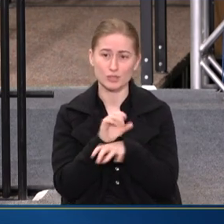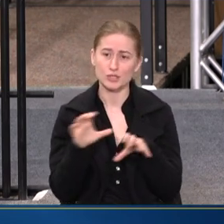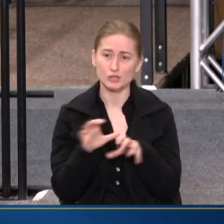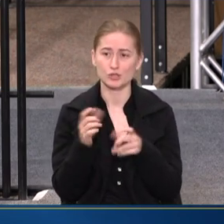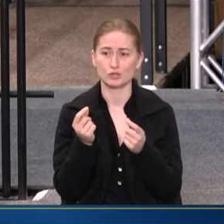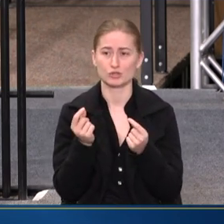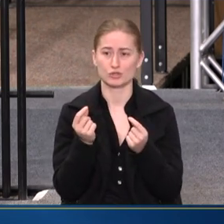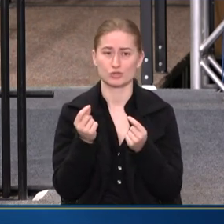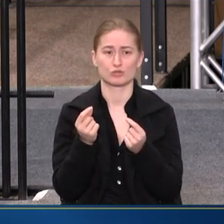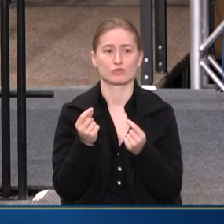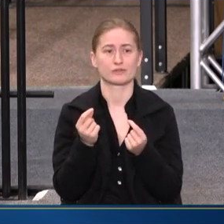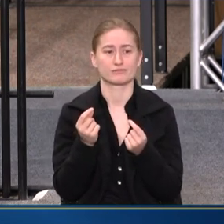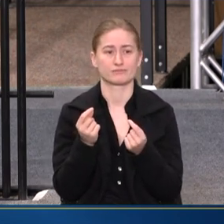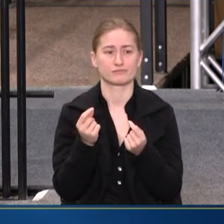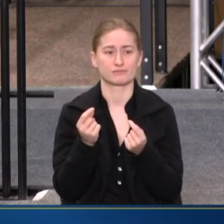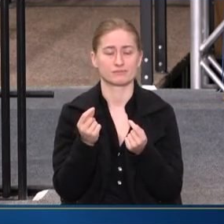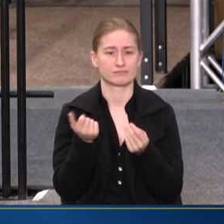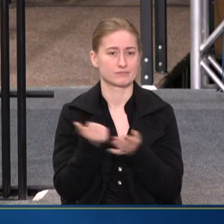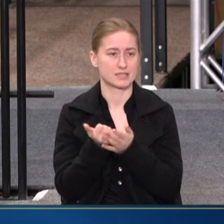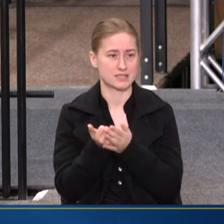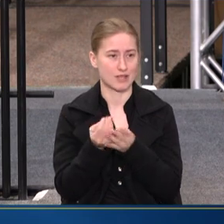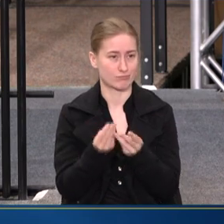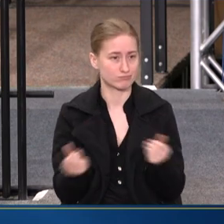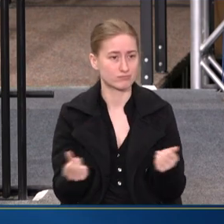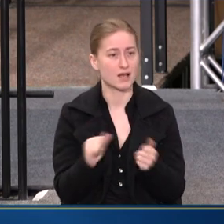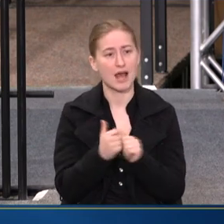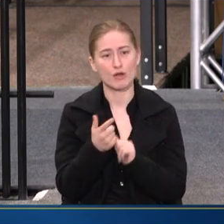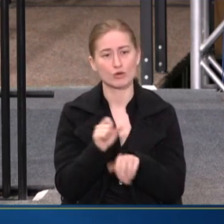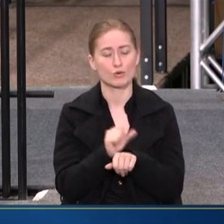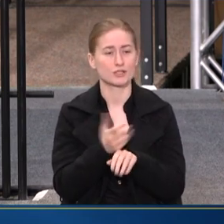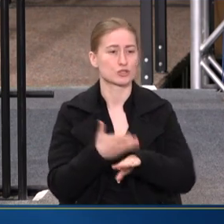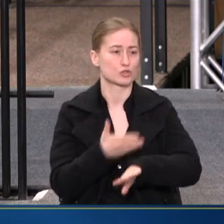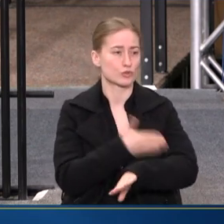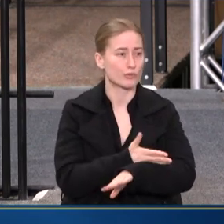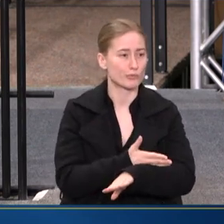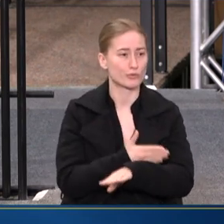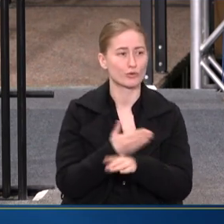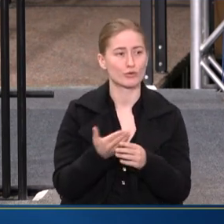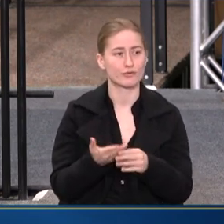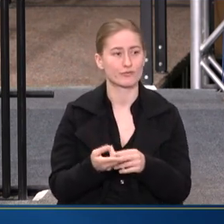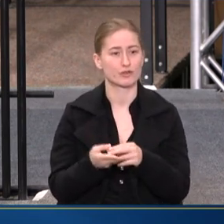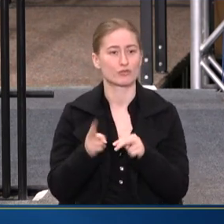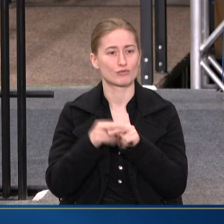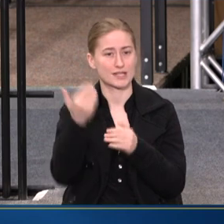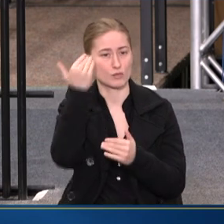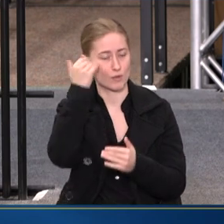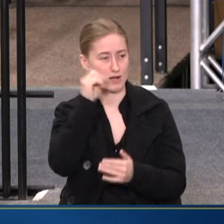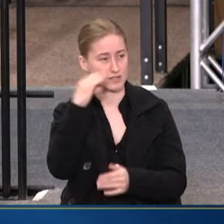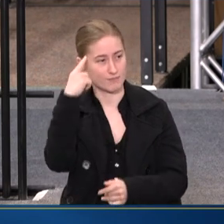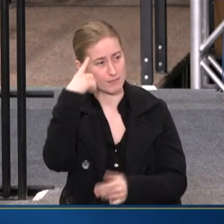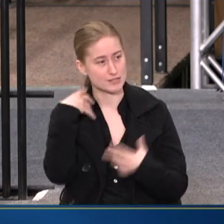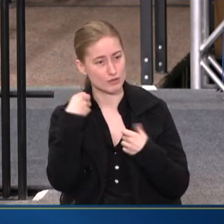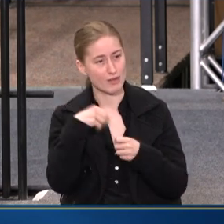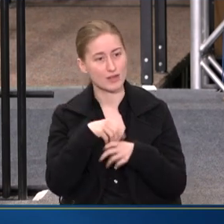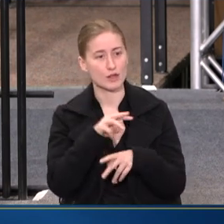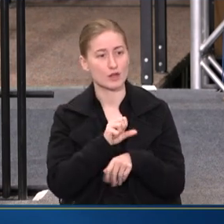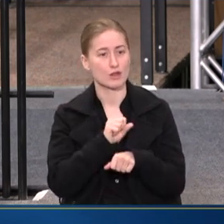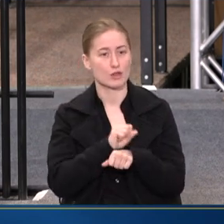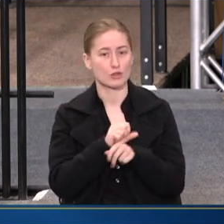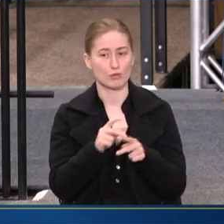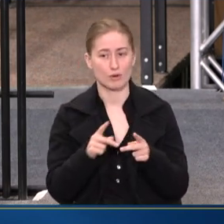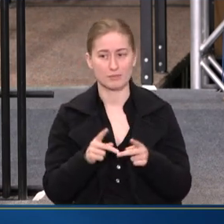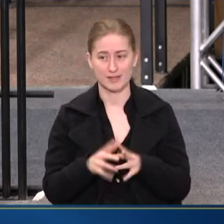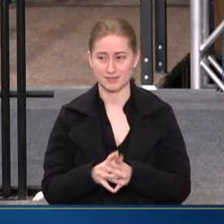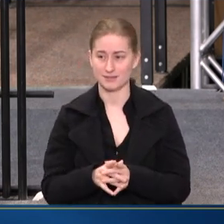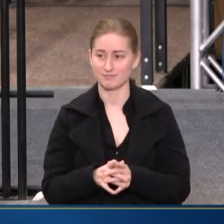DOING IN THIS SPACE? AND HOW YOU'RE WORKING TO IMPROVE AND RAISE AWARENESS ABOUT MENTAL HEALTH IN THE WORKPLACE? SURE. AND